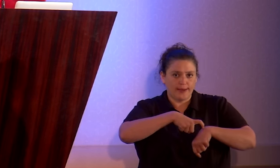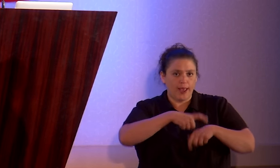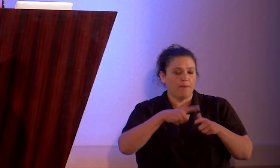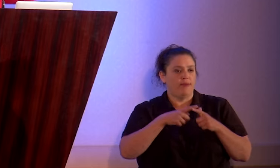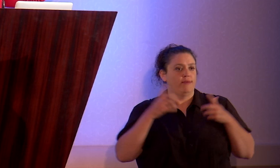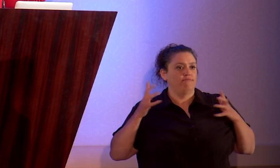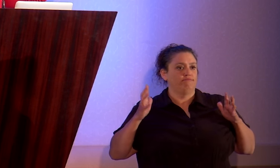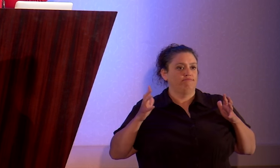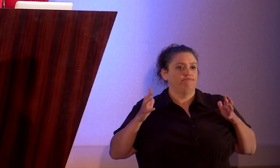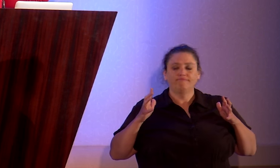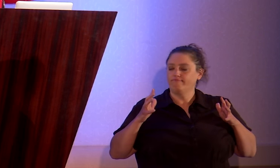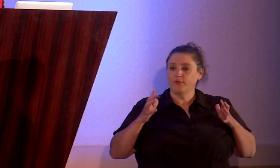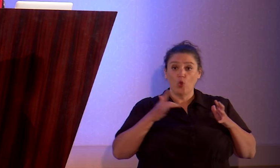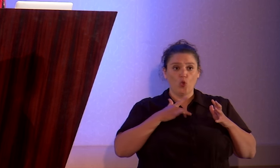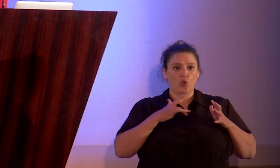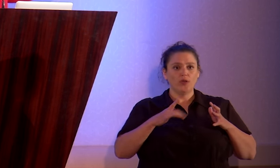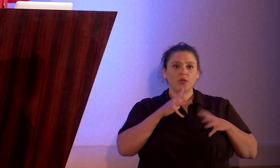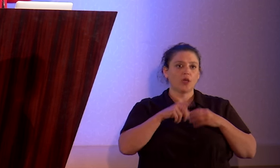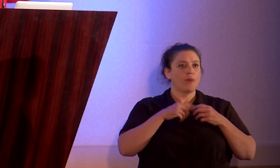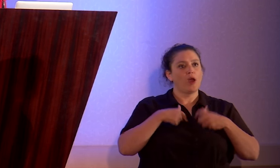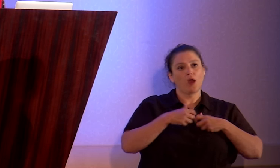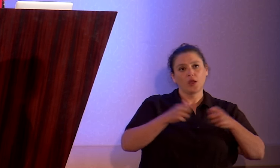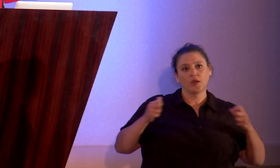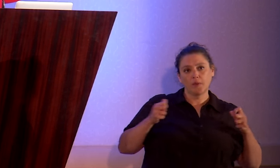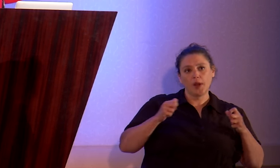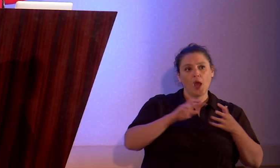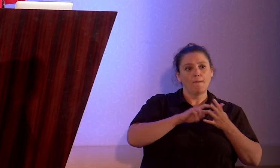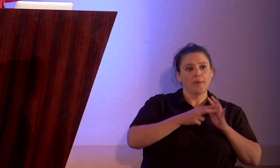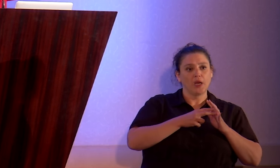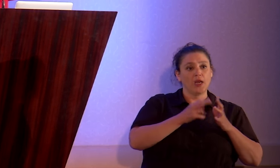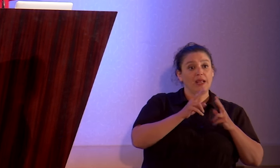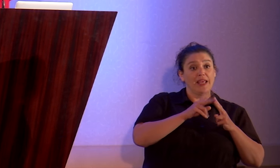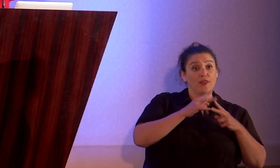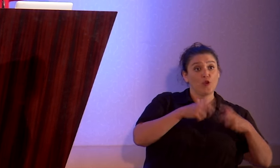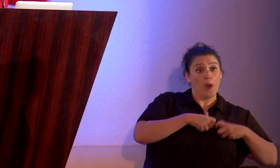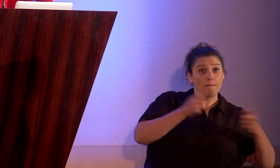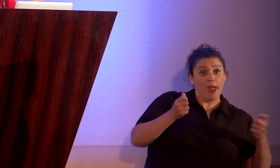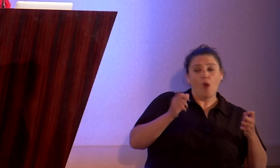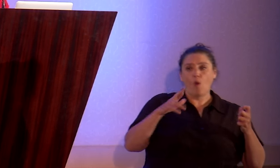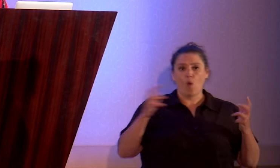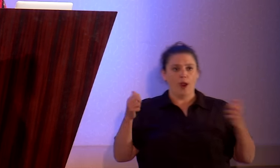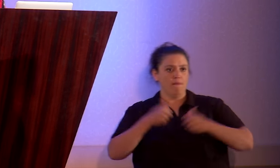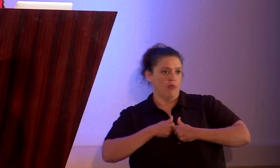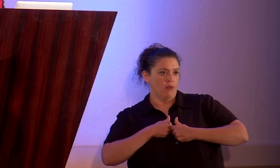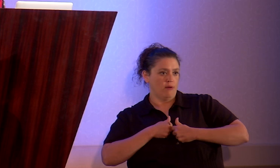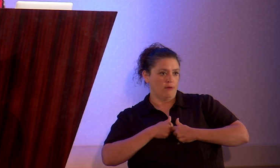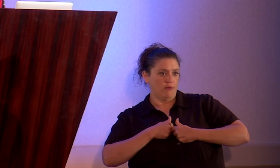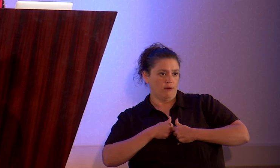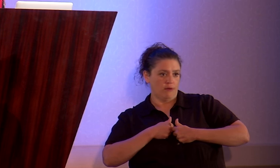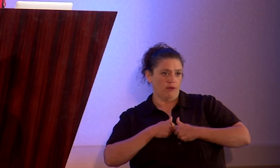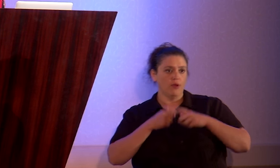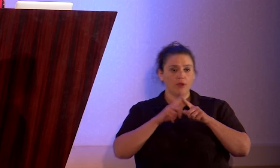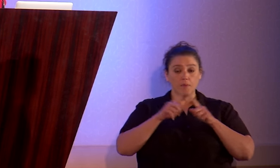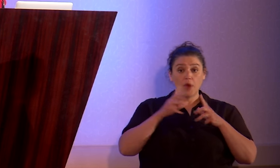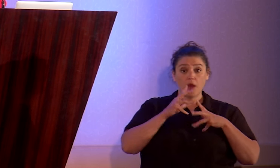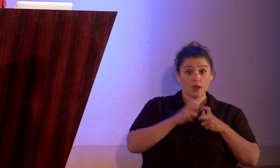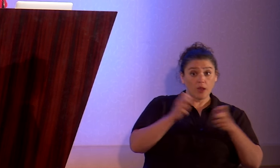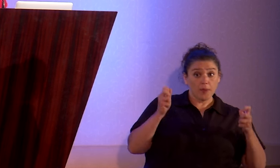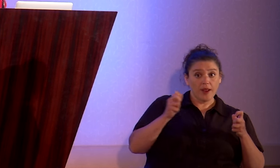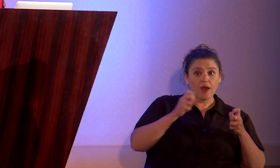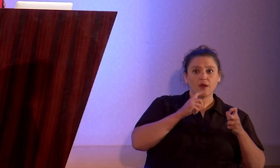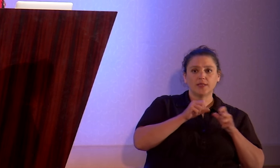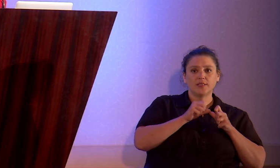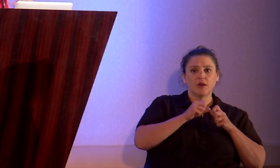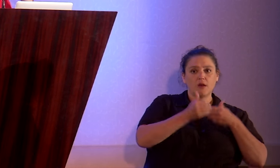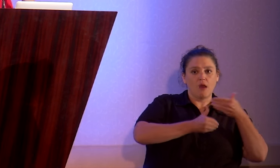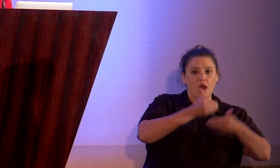with. You we tend to talk about coming out atheist as like an either-or thing. Either we're out of the closet or we're in the closet. But coming out is an ongoing